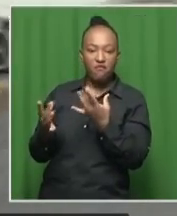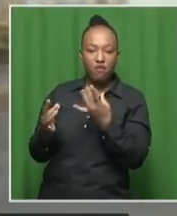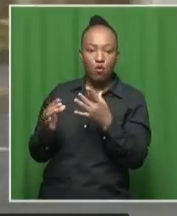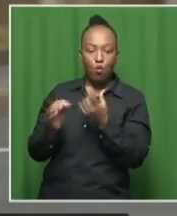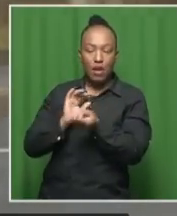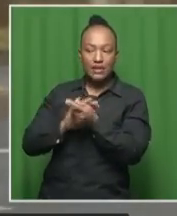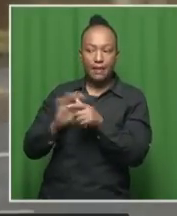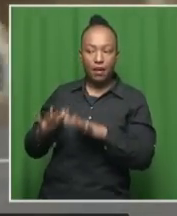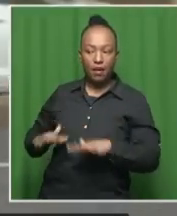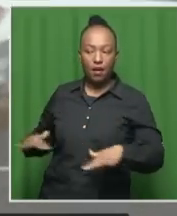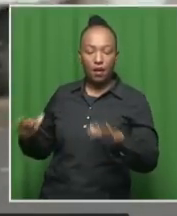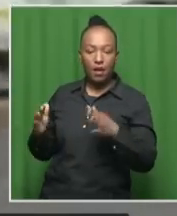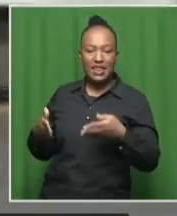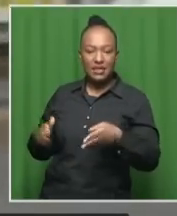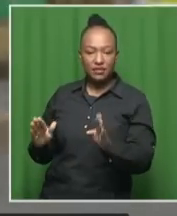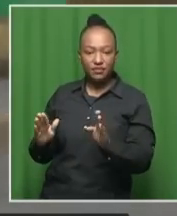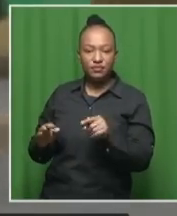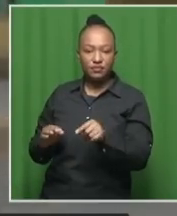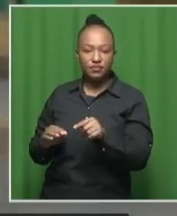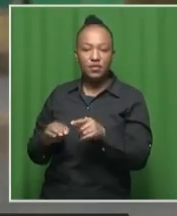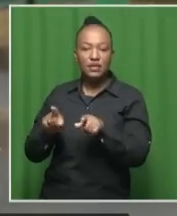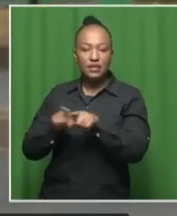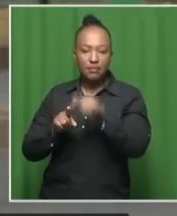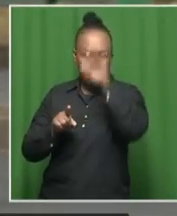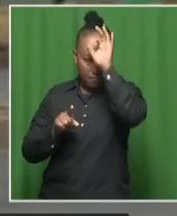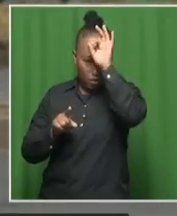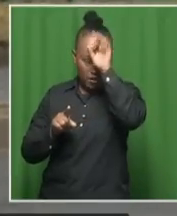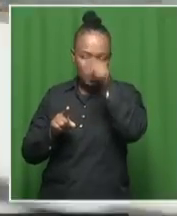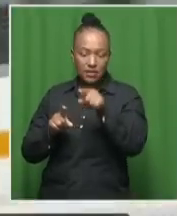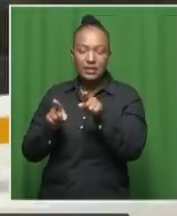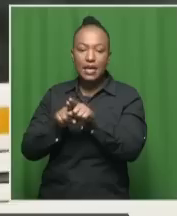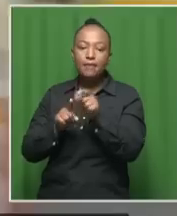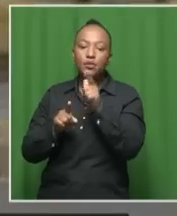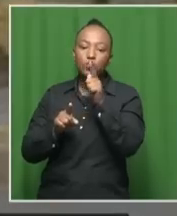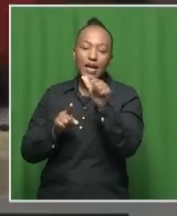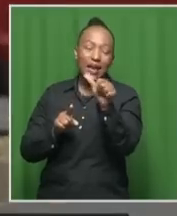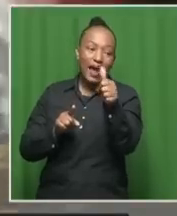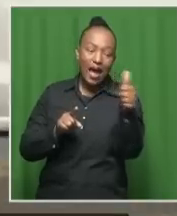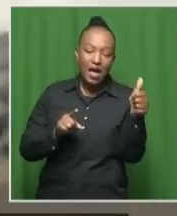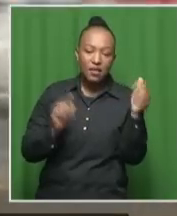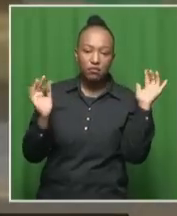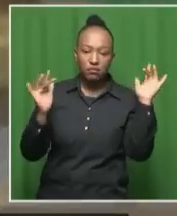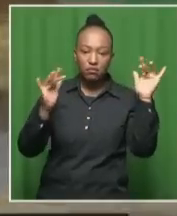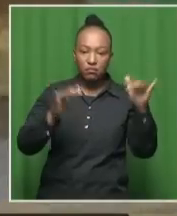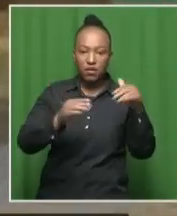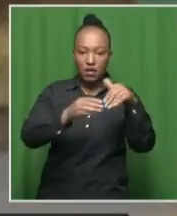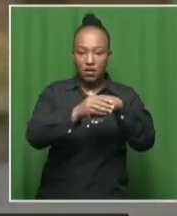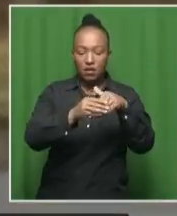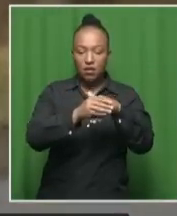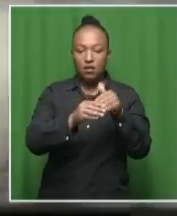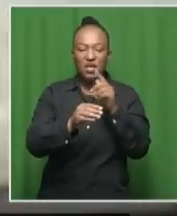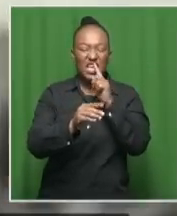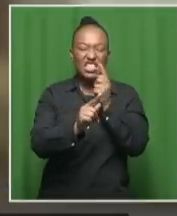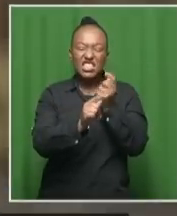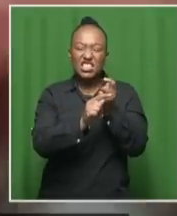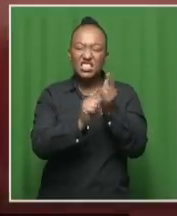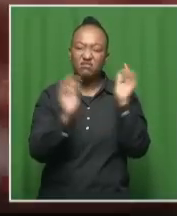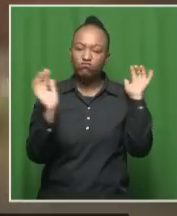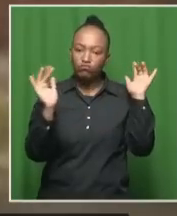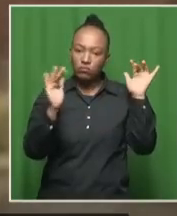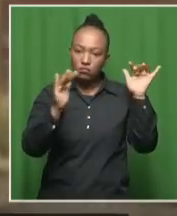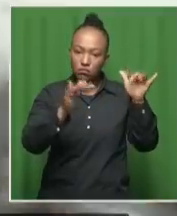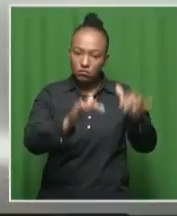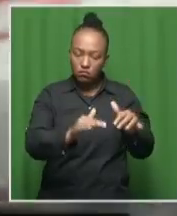here in the street. And with the police to others who have gathered inside the squatter camp here